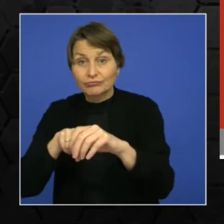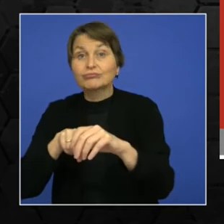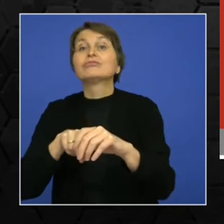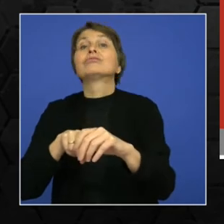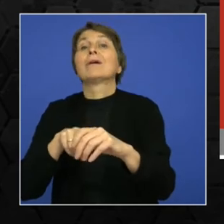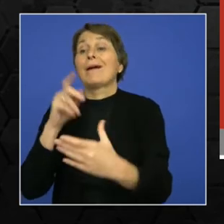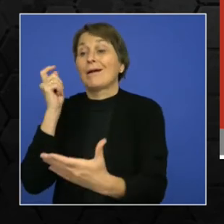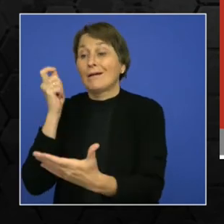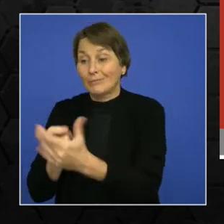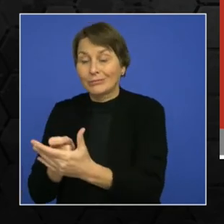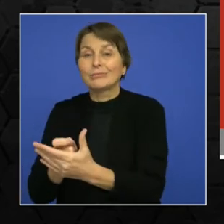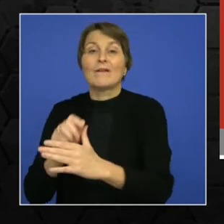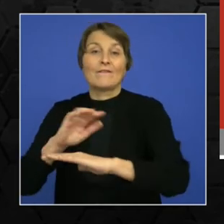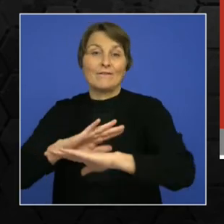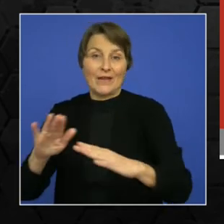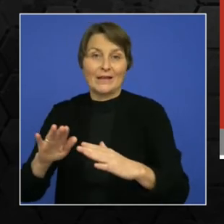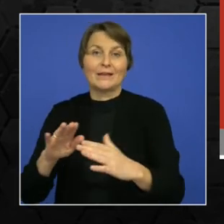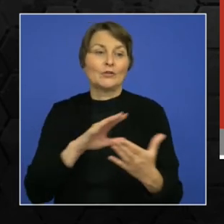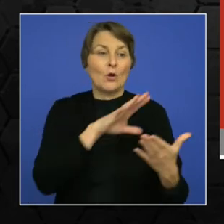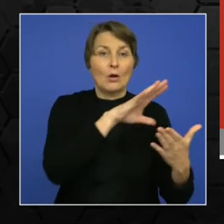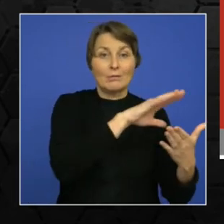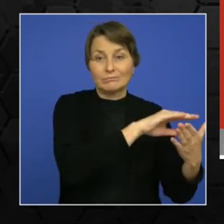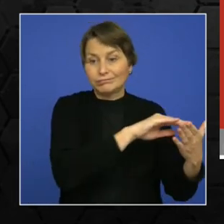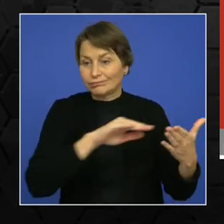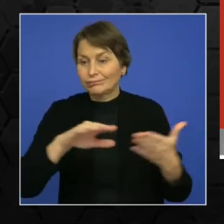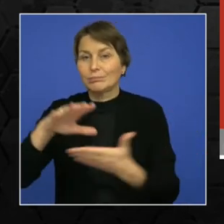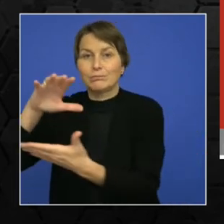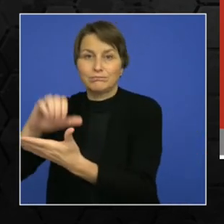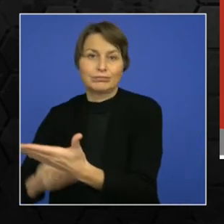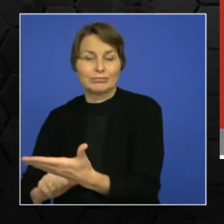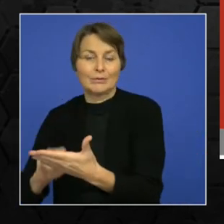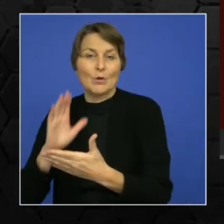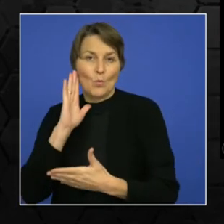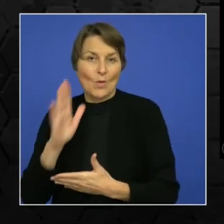and etc. And all the other features associated with travel.